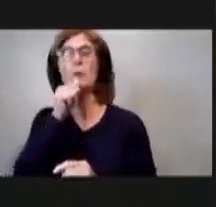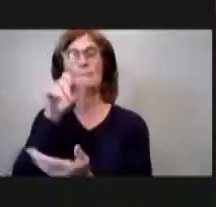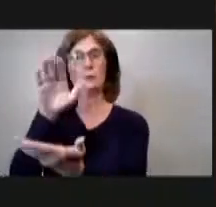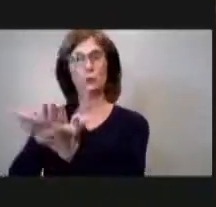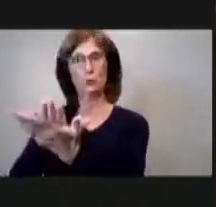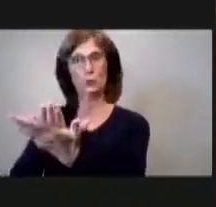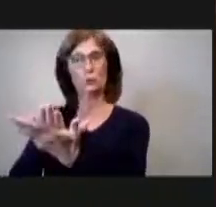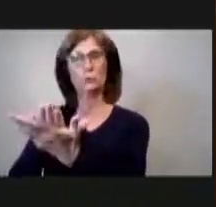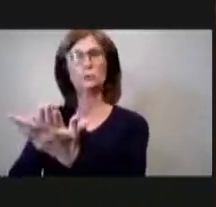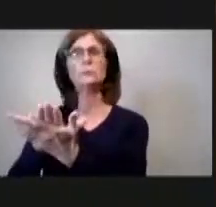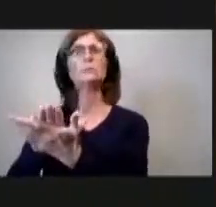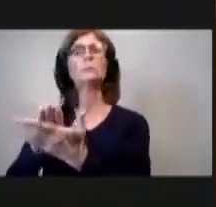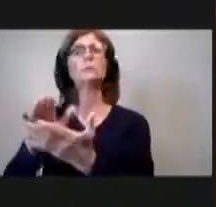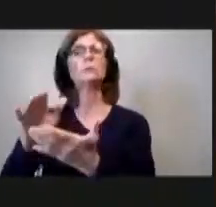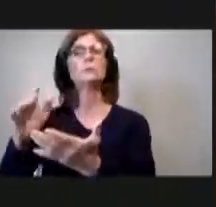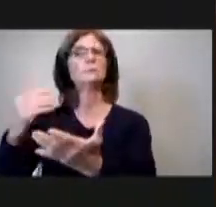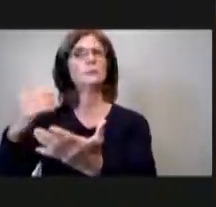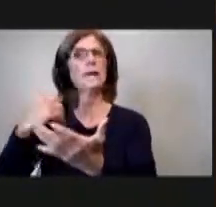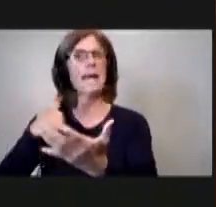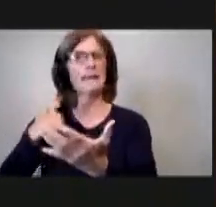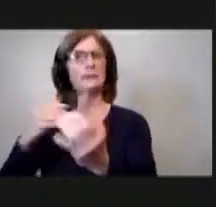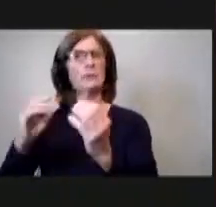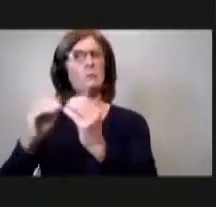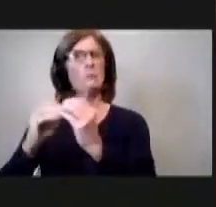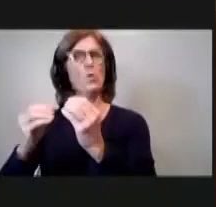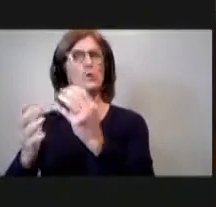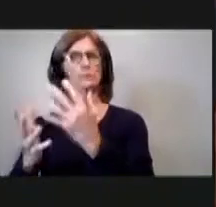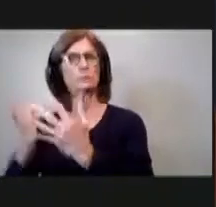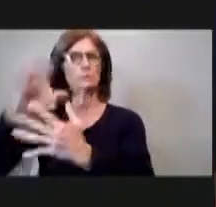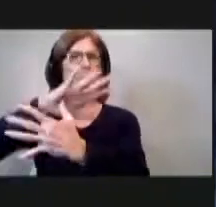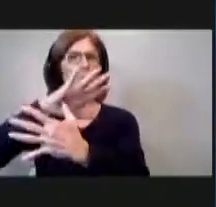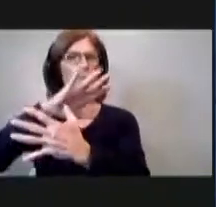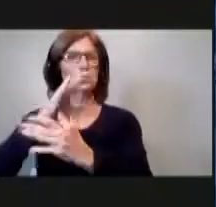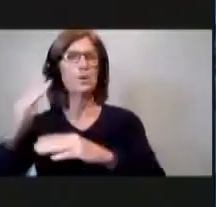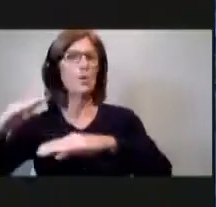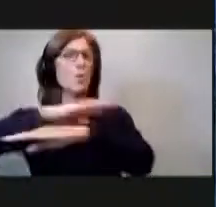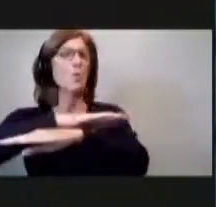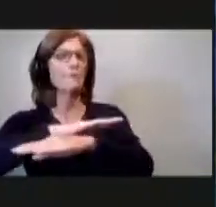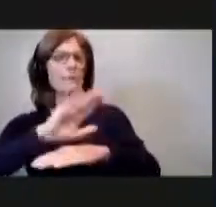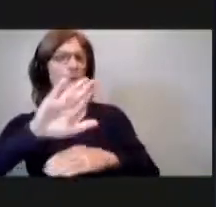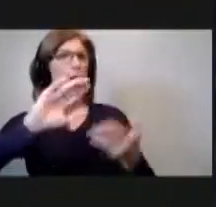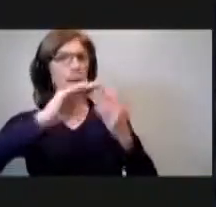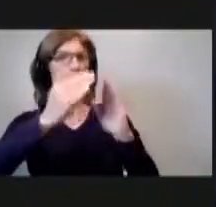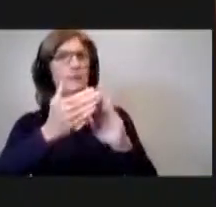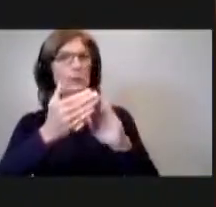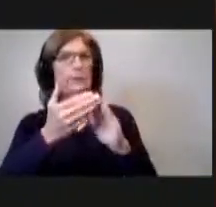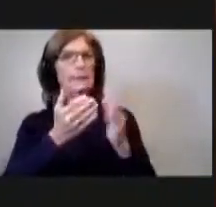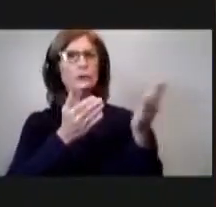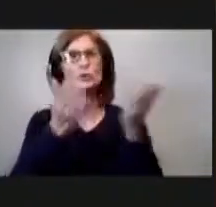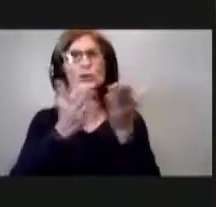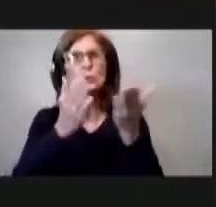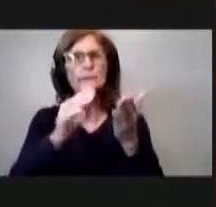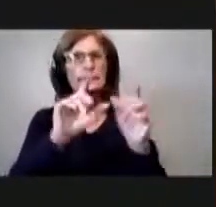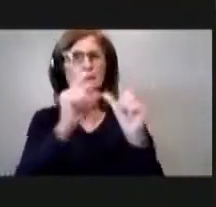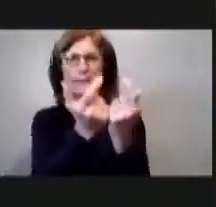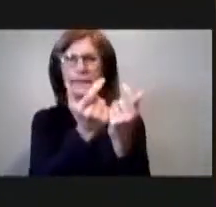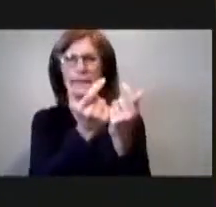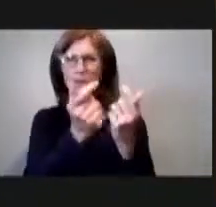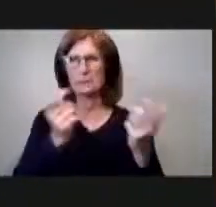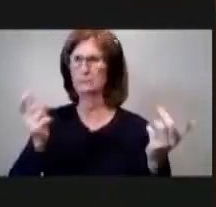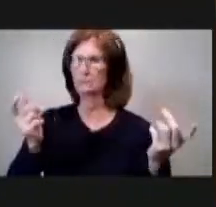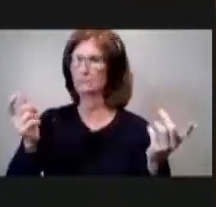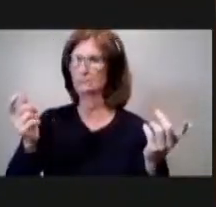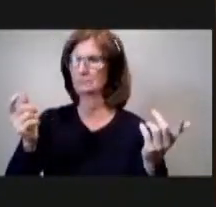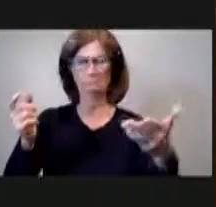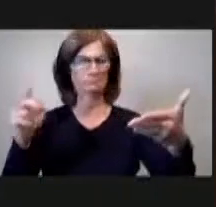prioritized before before a neighborhood group or like a neighbor like a community uh league and